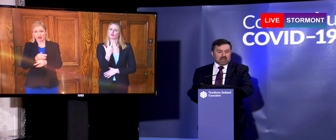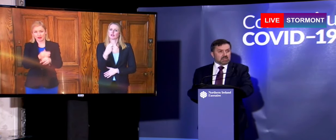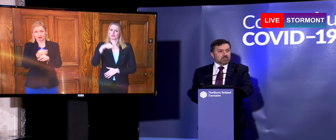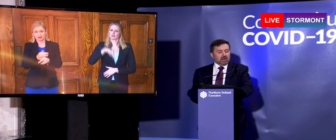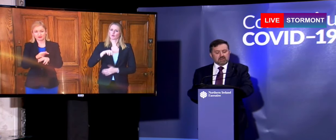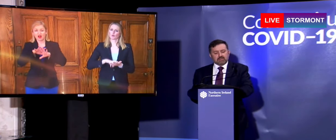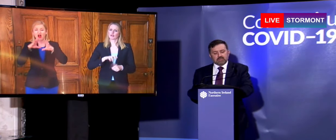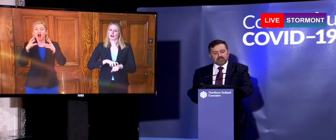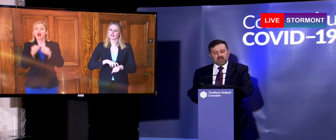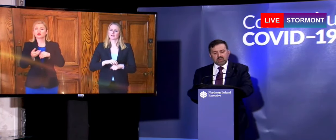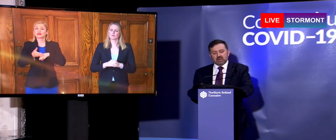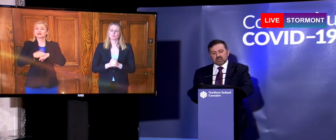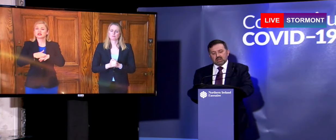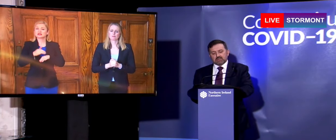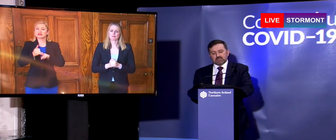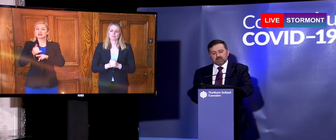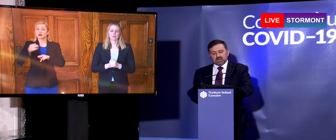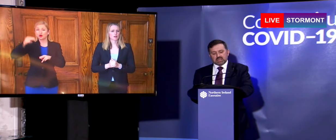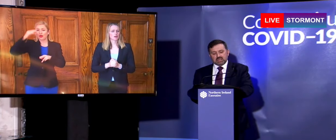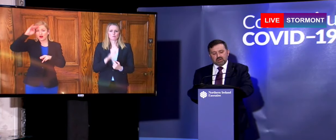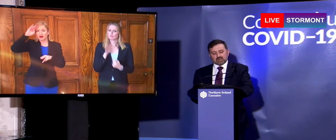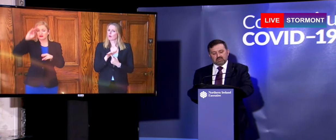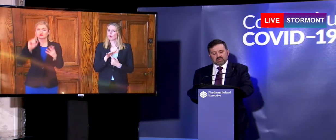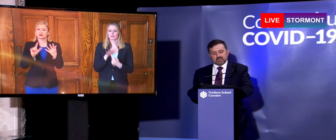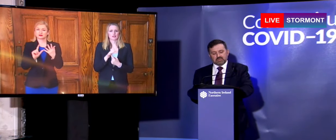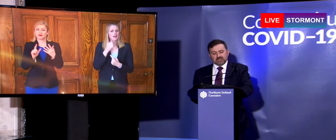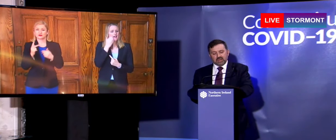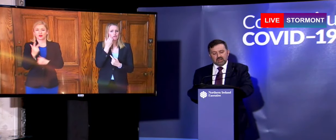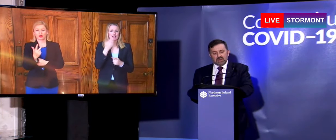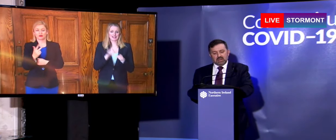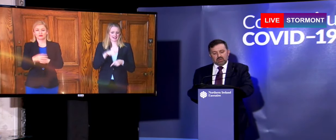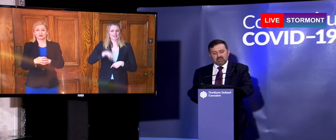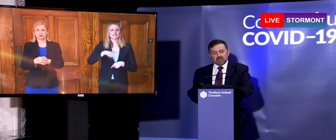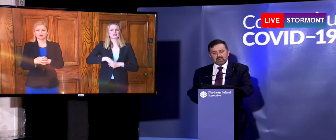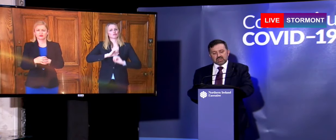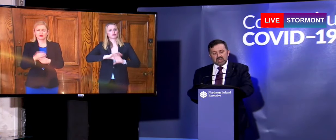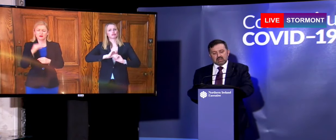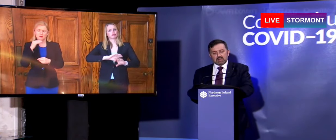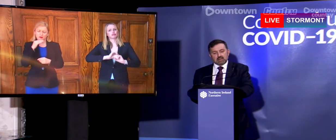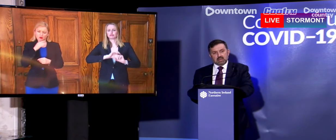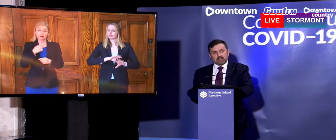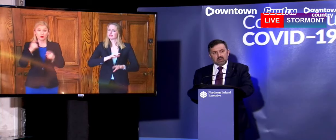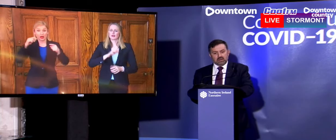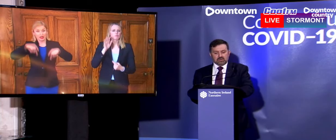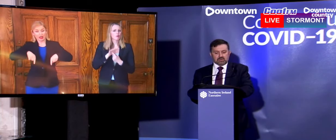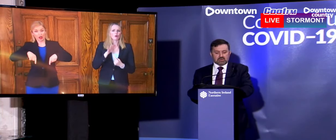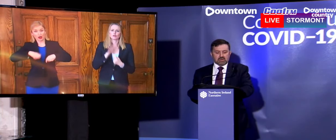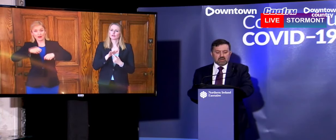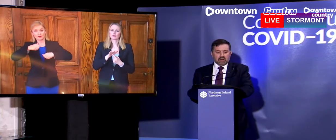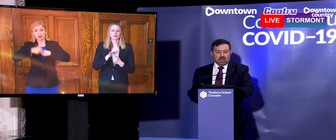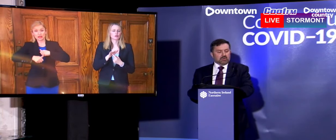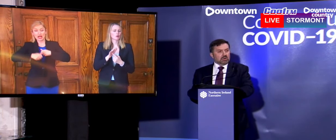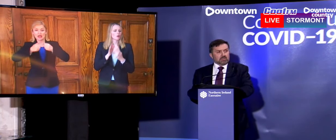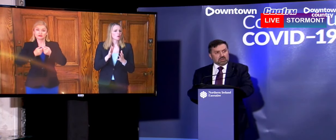It is imperative that we come together for these daily press conferences, that we never lose sight that in towns